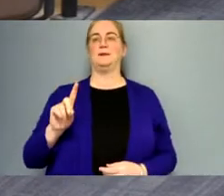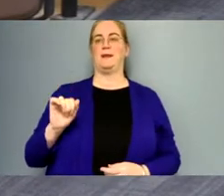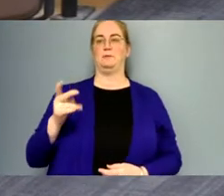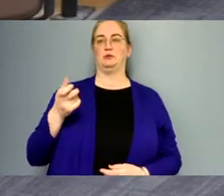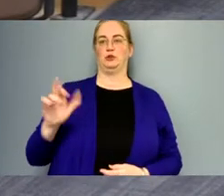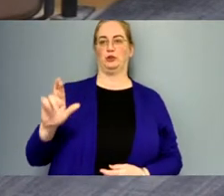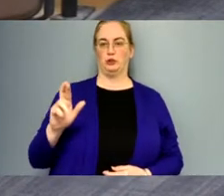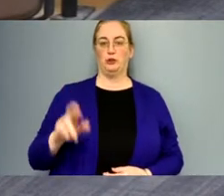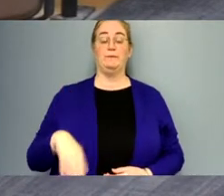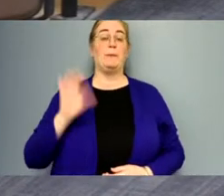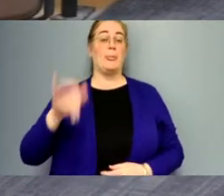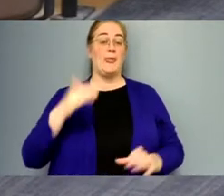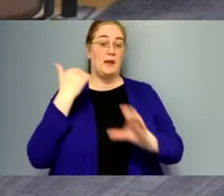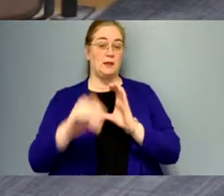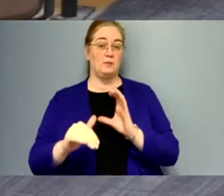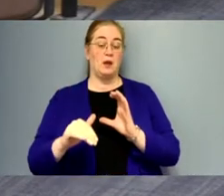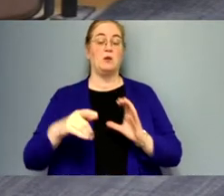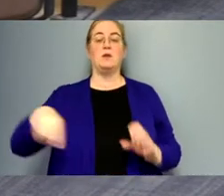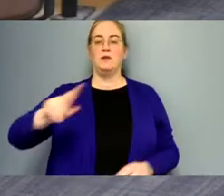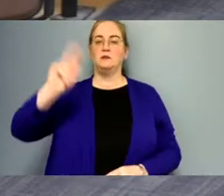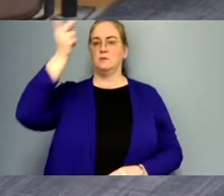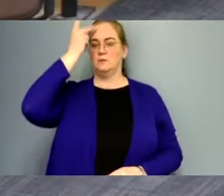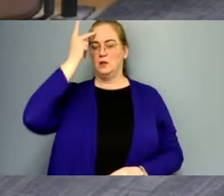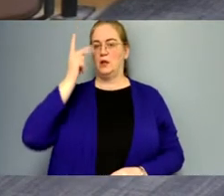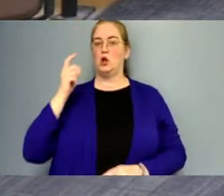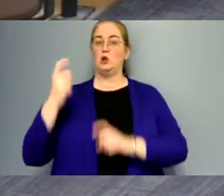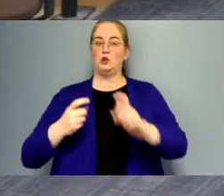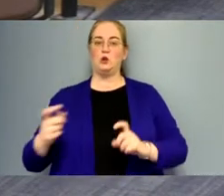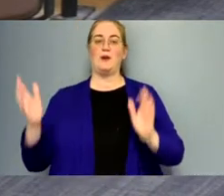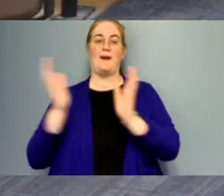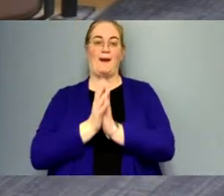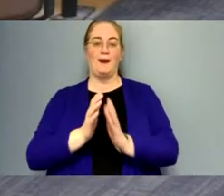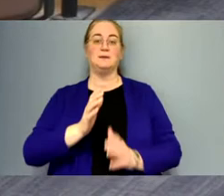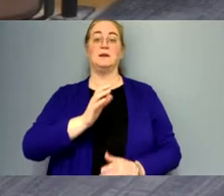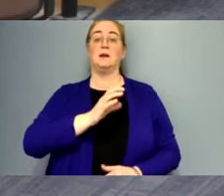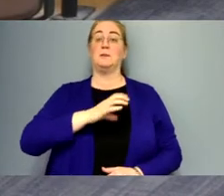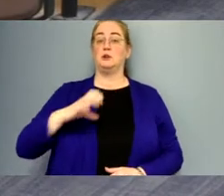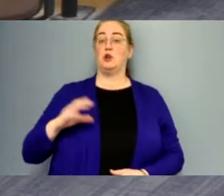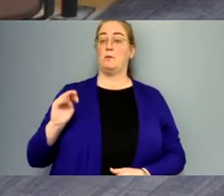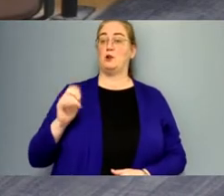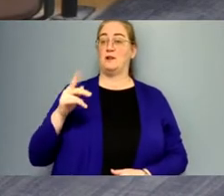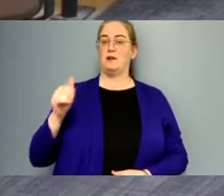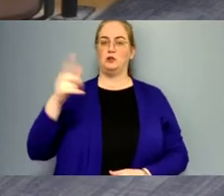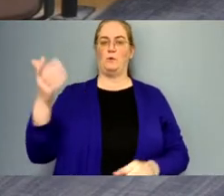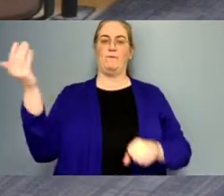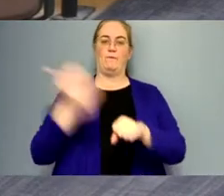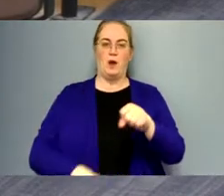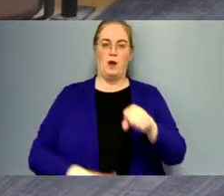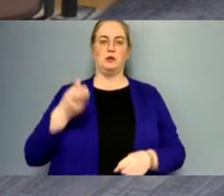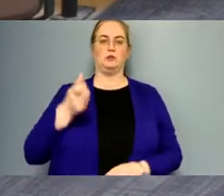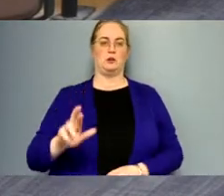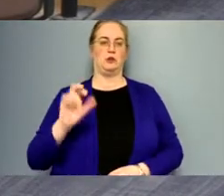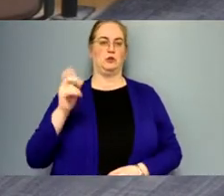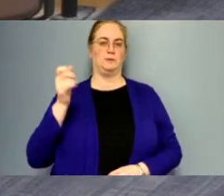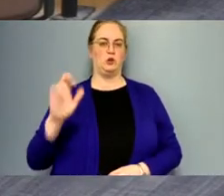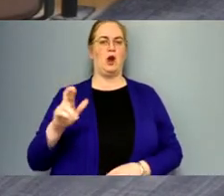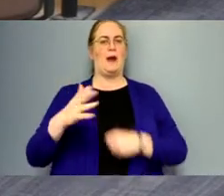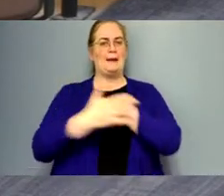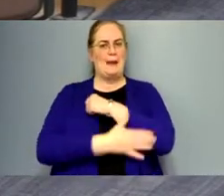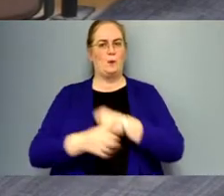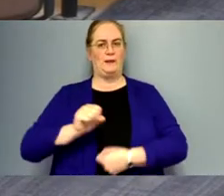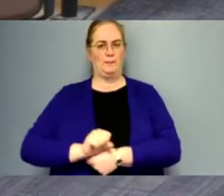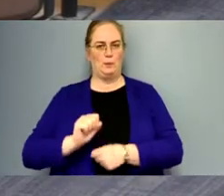in that email these political donors asked Commissioner Marceglia to fire Dr. Damsker a county